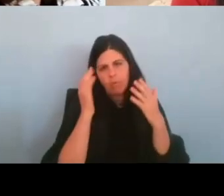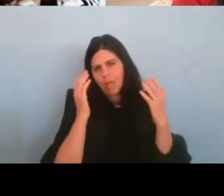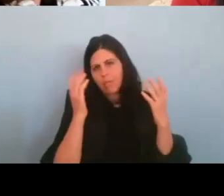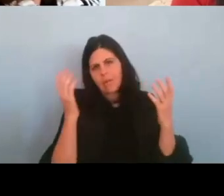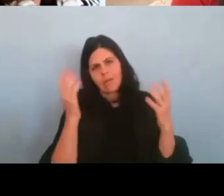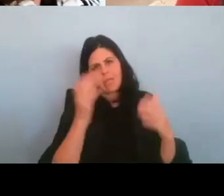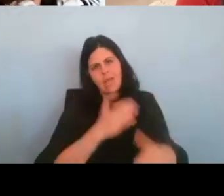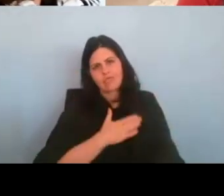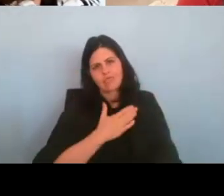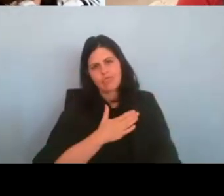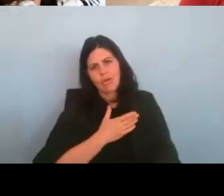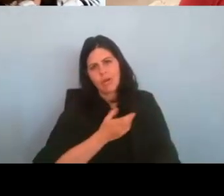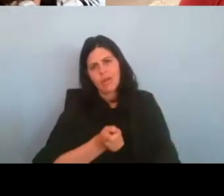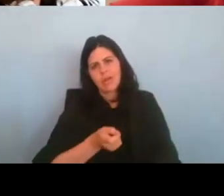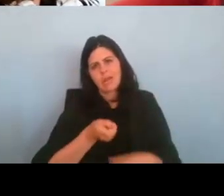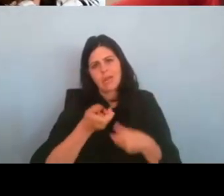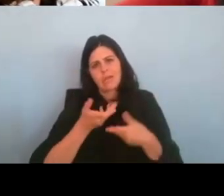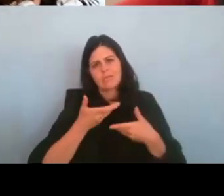it, that it gives me. So.